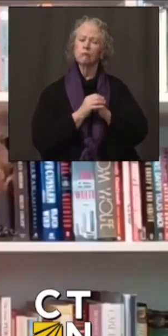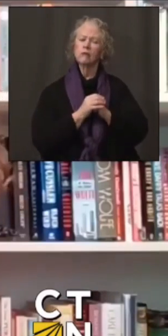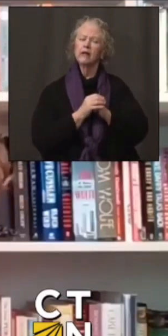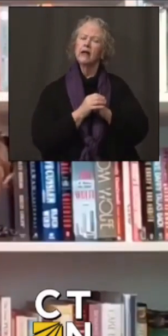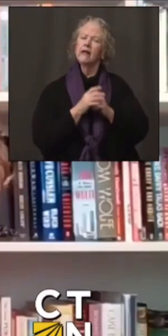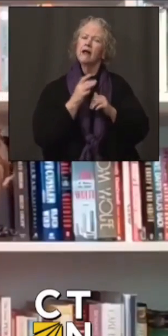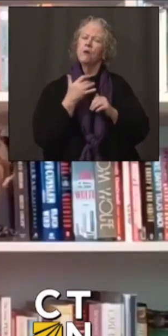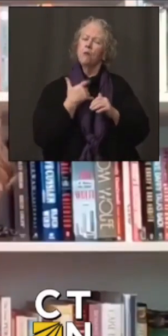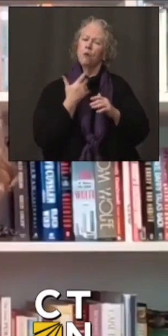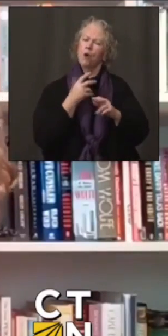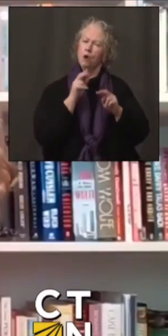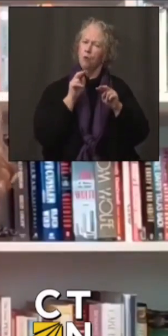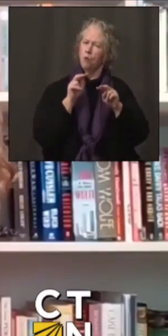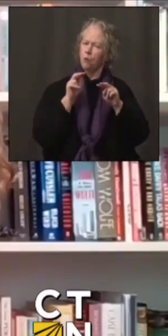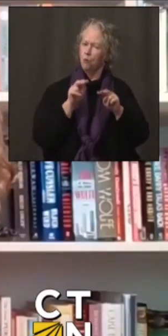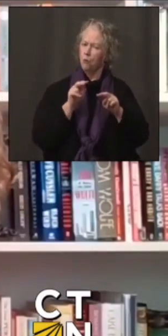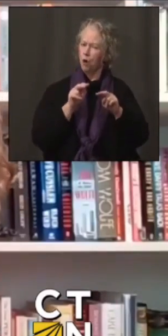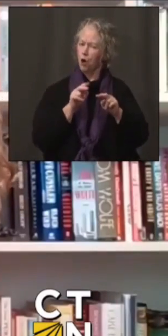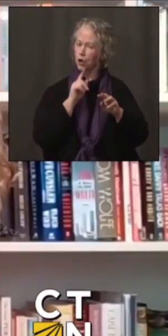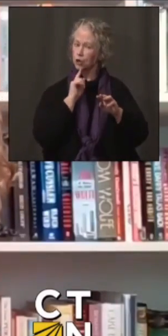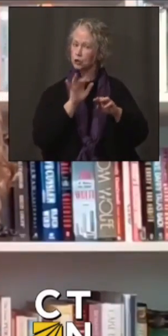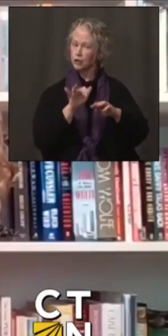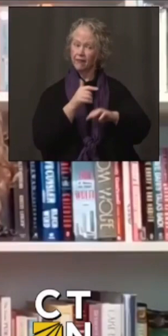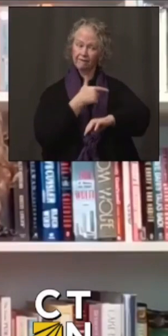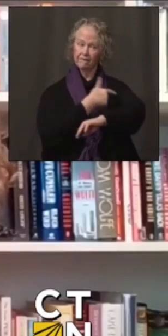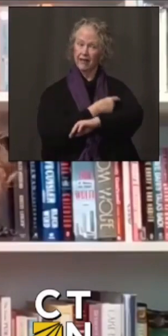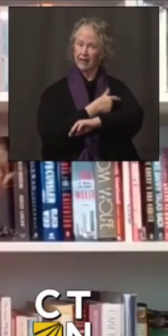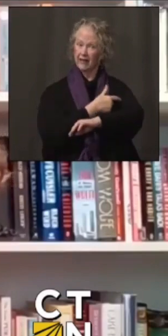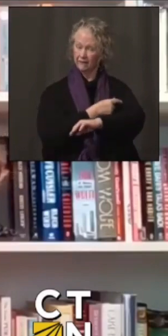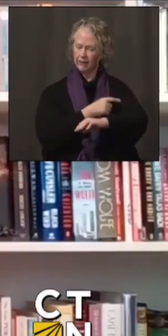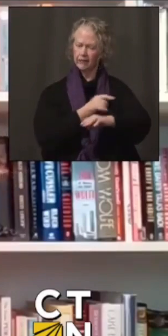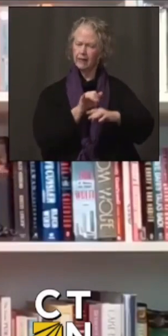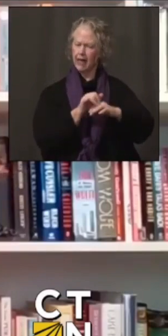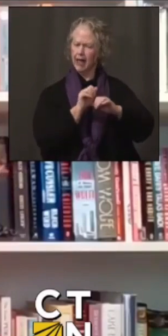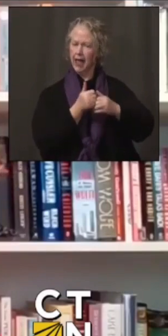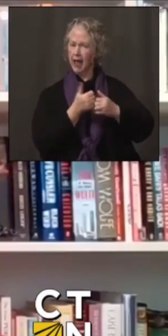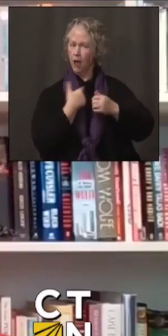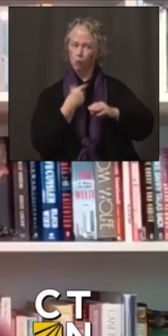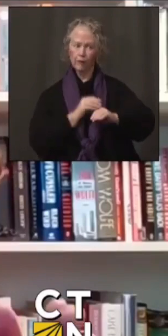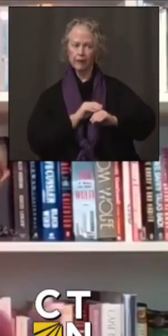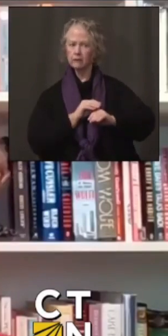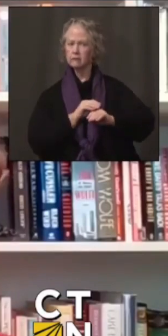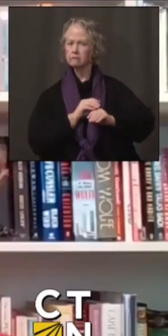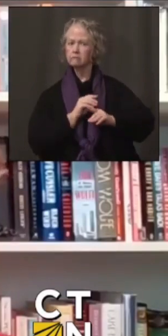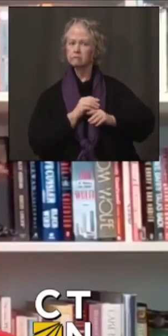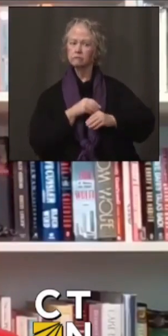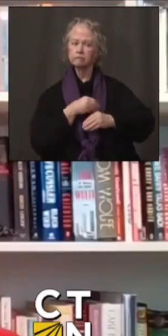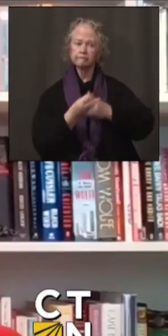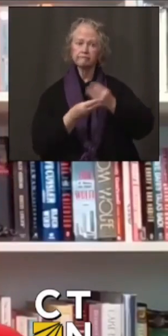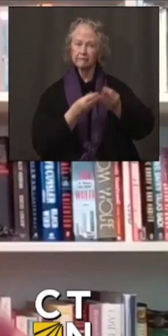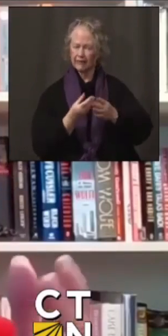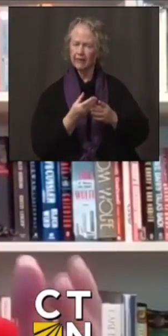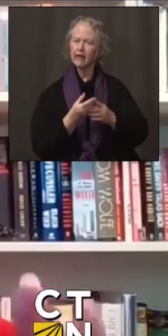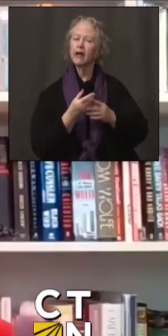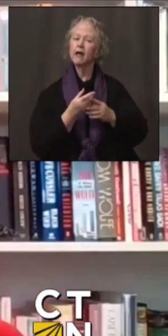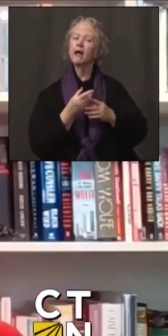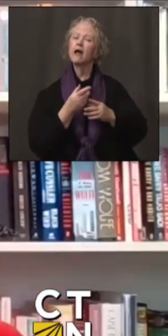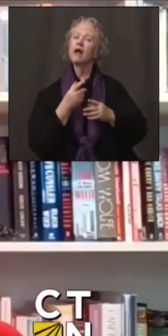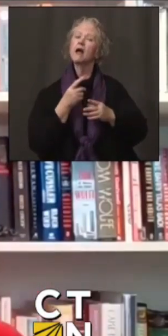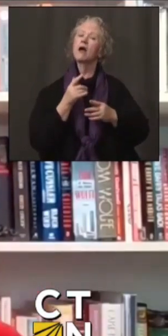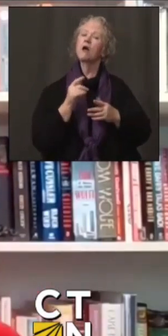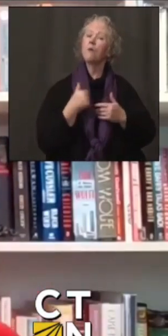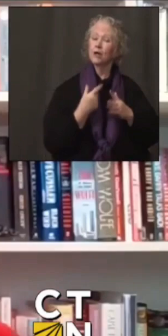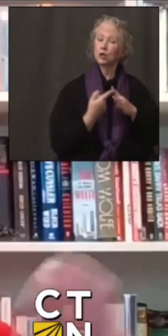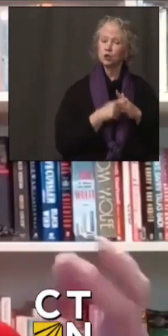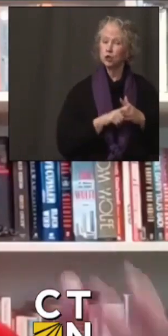keep an eye on the implementation of the vaccine strategy itself. So not only the prioritization, but as we roll out